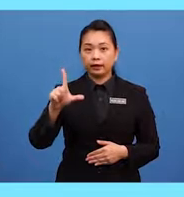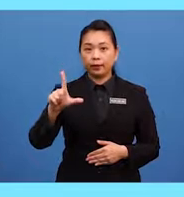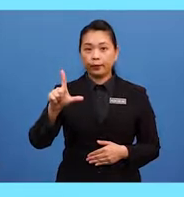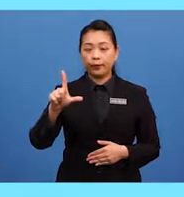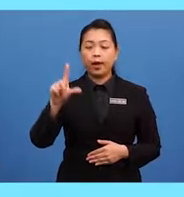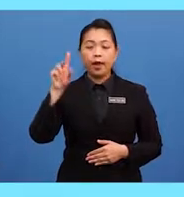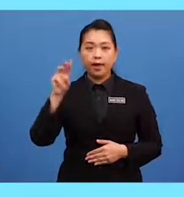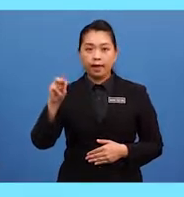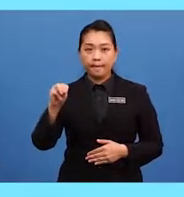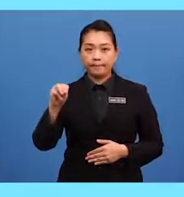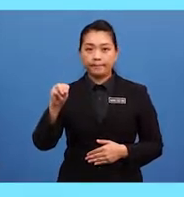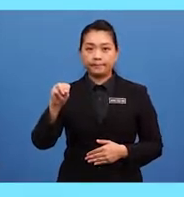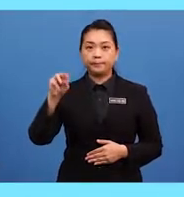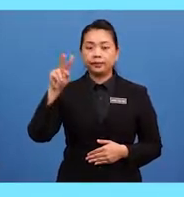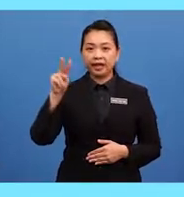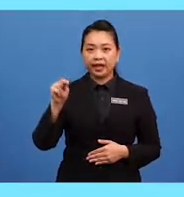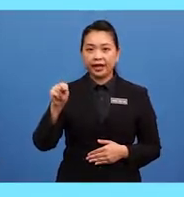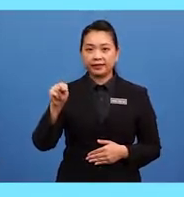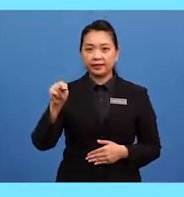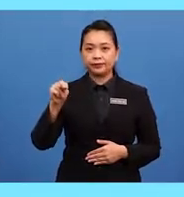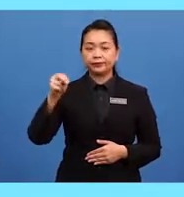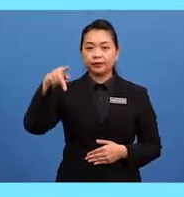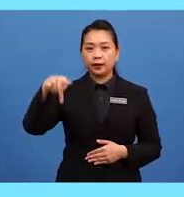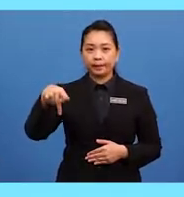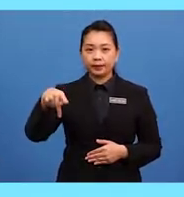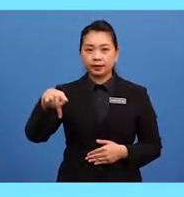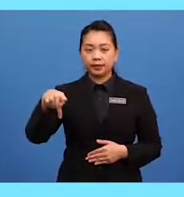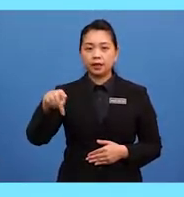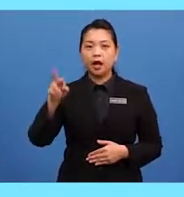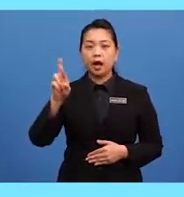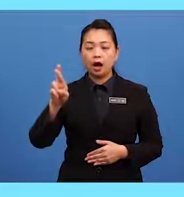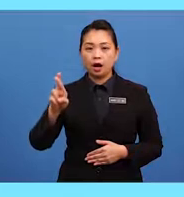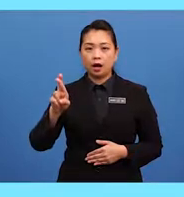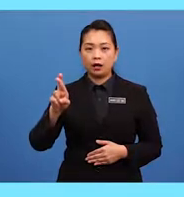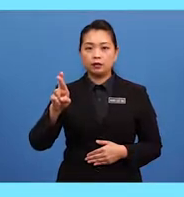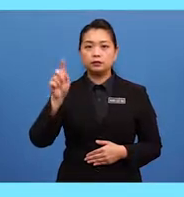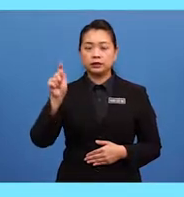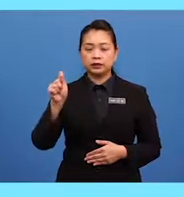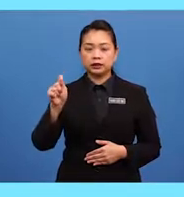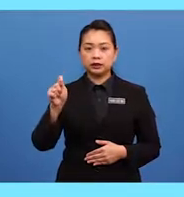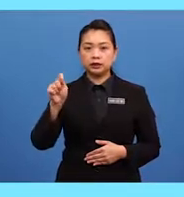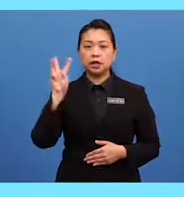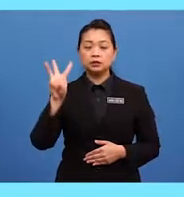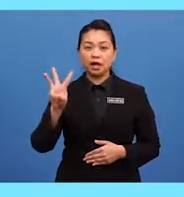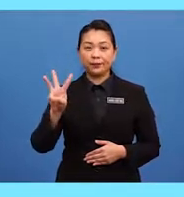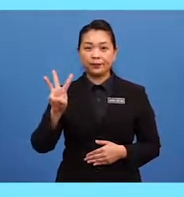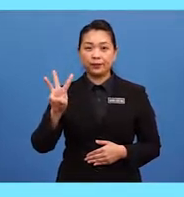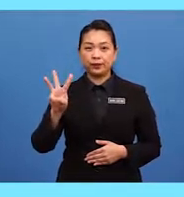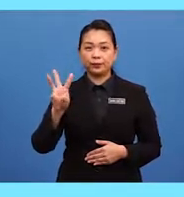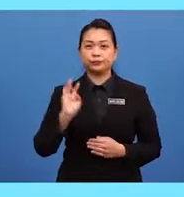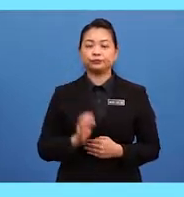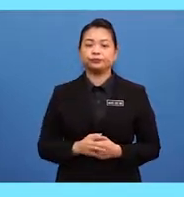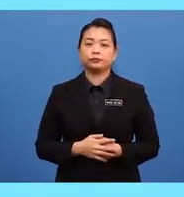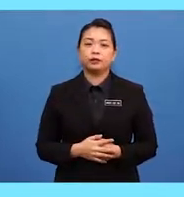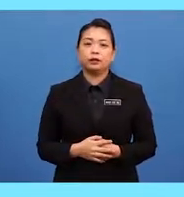L, M, N, P, R, T, and